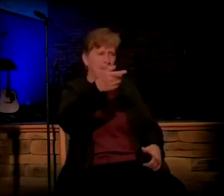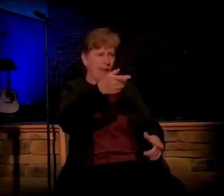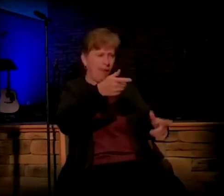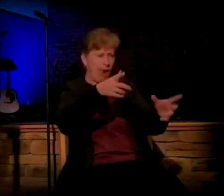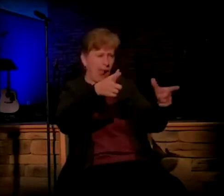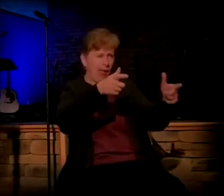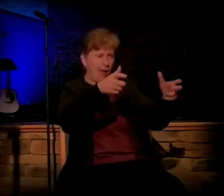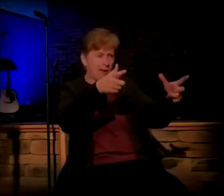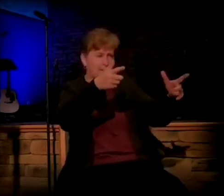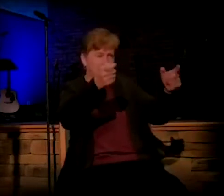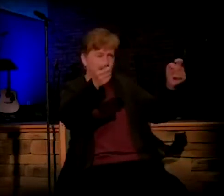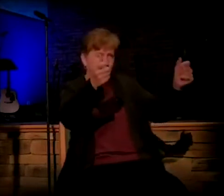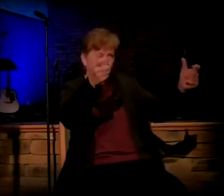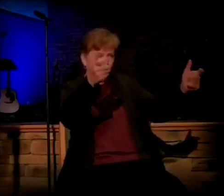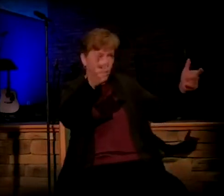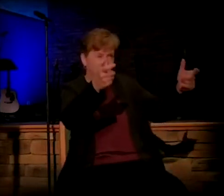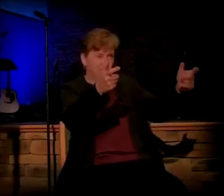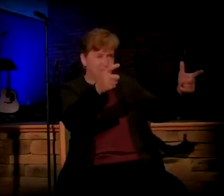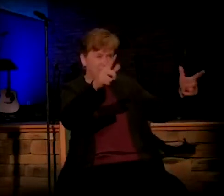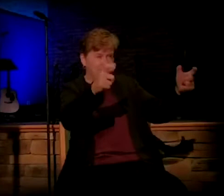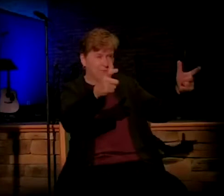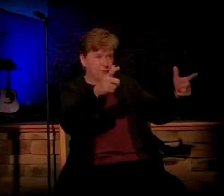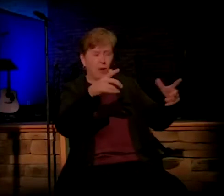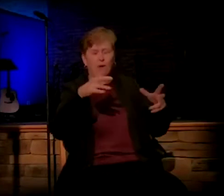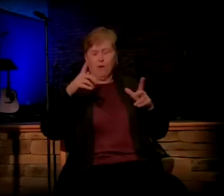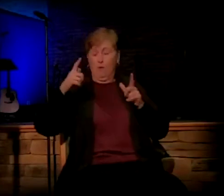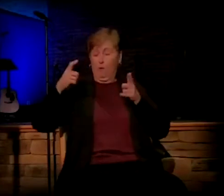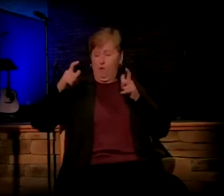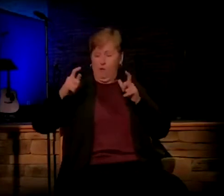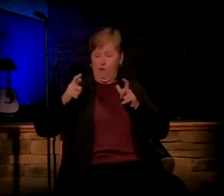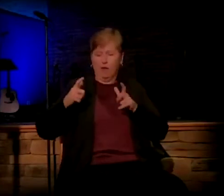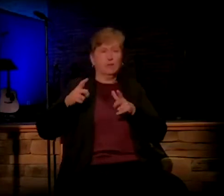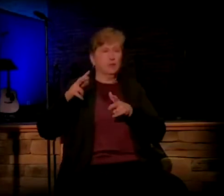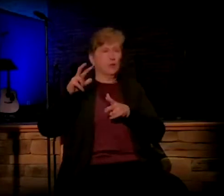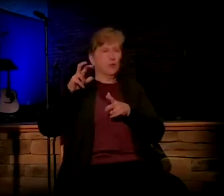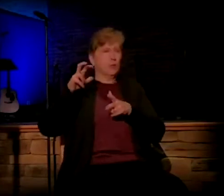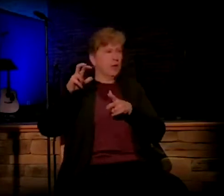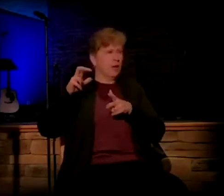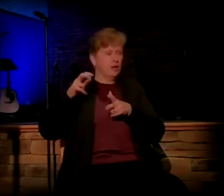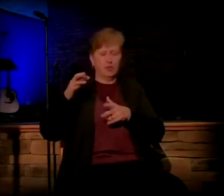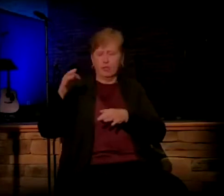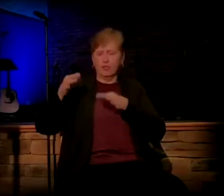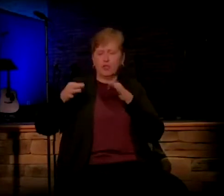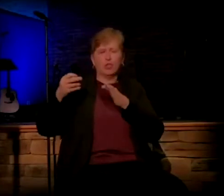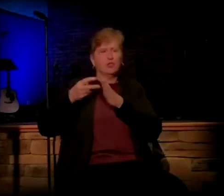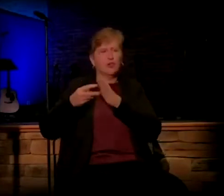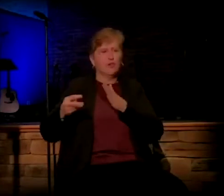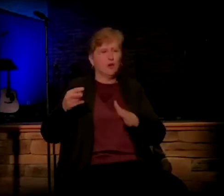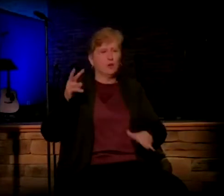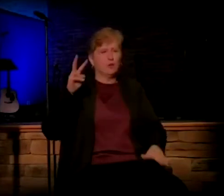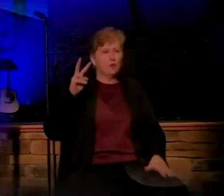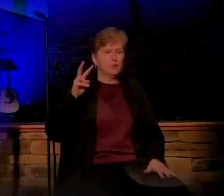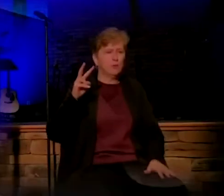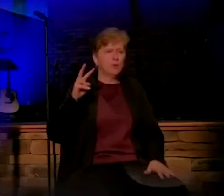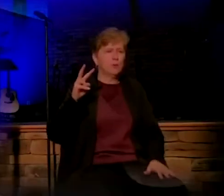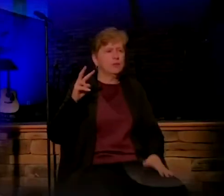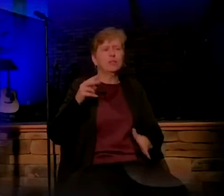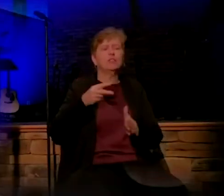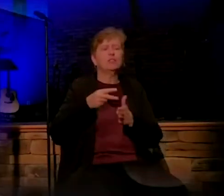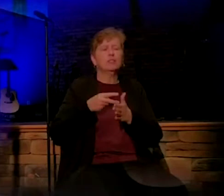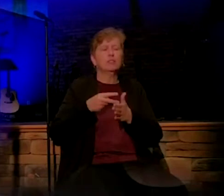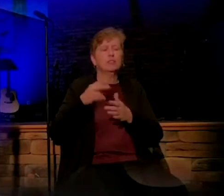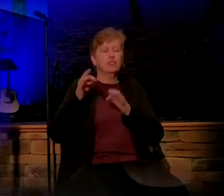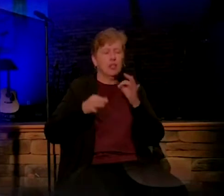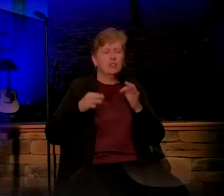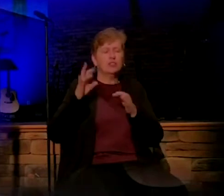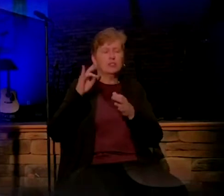300. And you go, why would God do that? Judges 7 verse 2, the Lord said to Gideon, you have